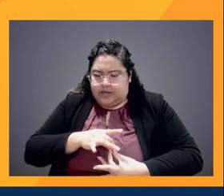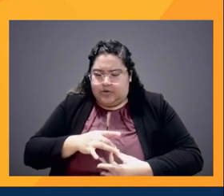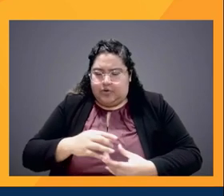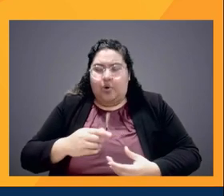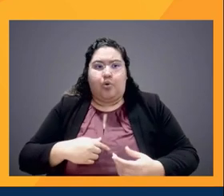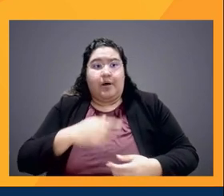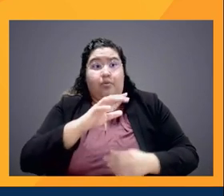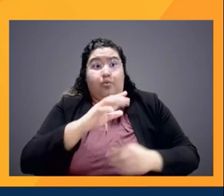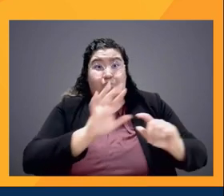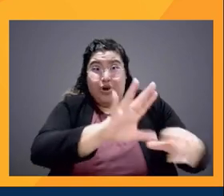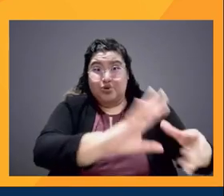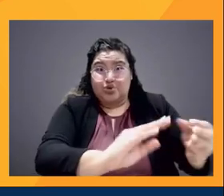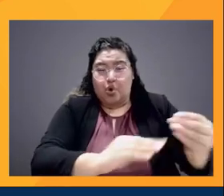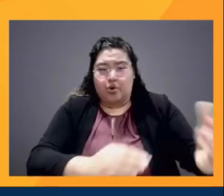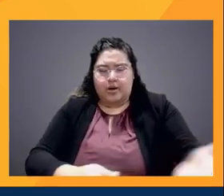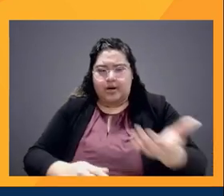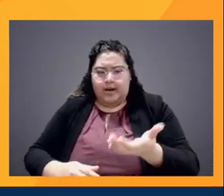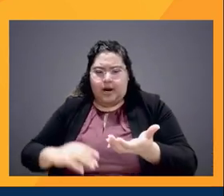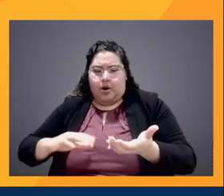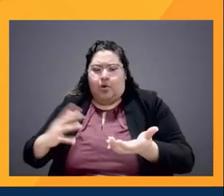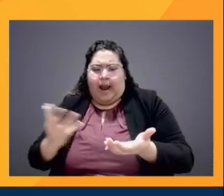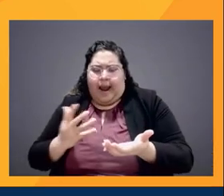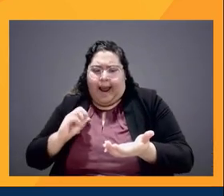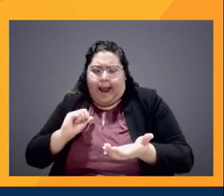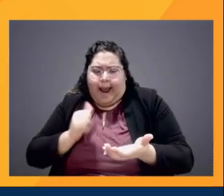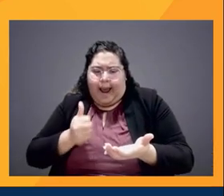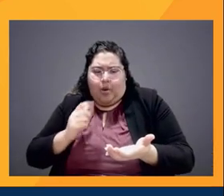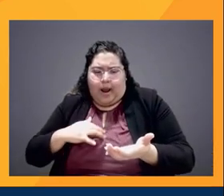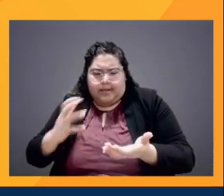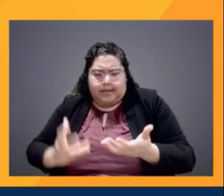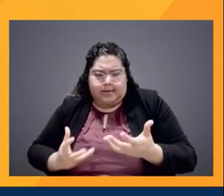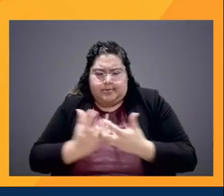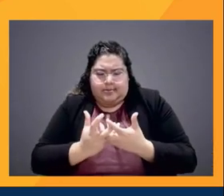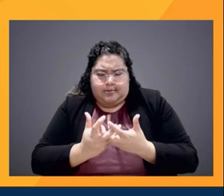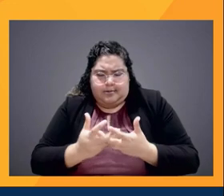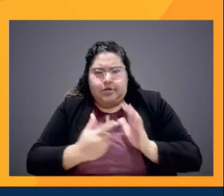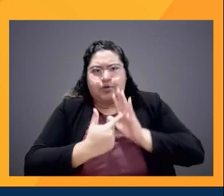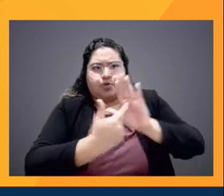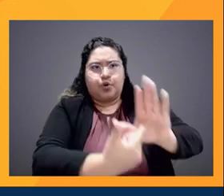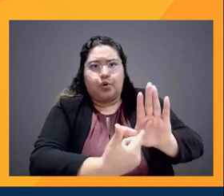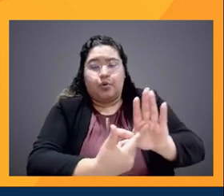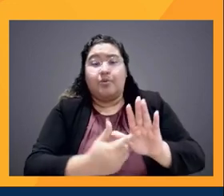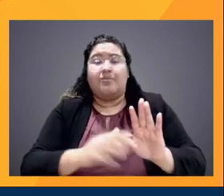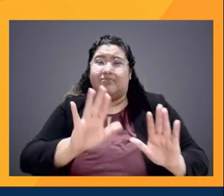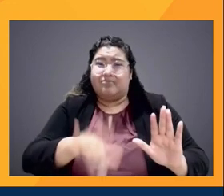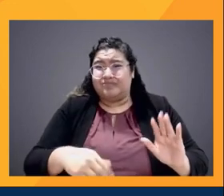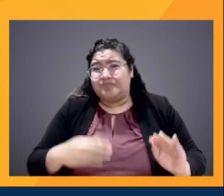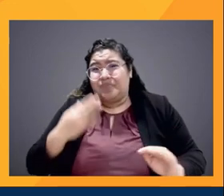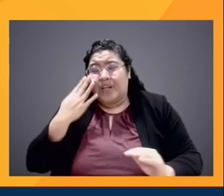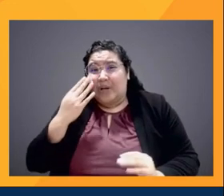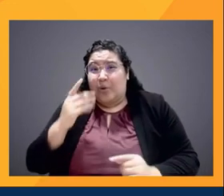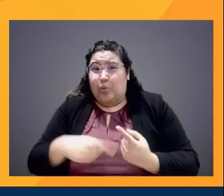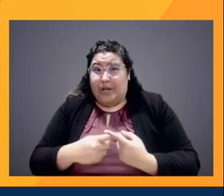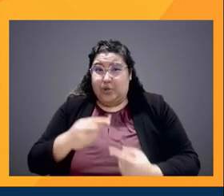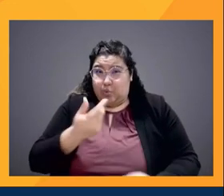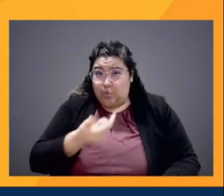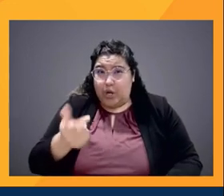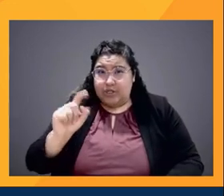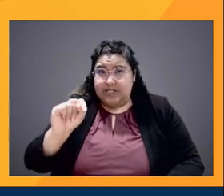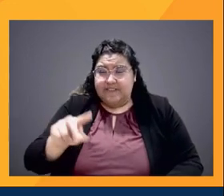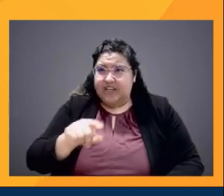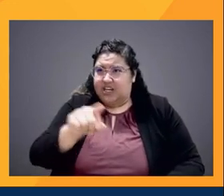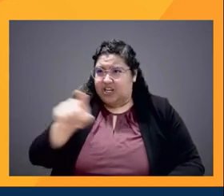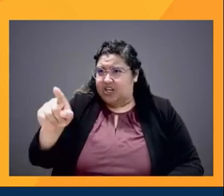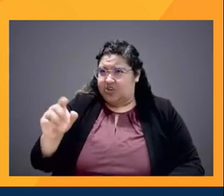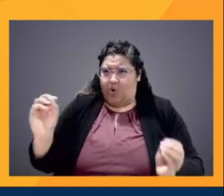Just trusting that because, you know, when you don't see yourself represented on the television every day, you start thinking something is wrong.